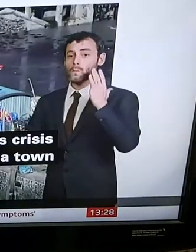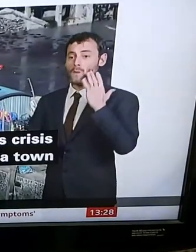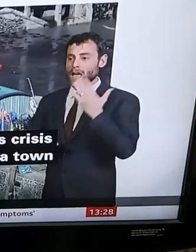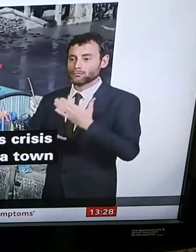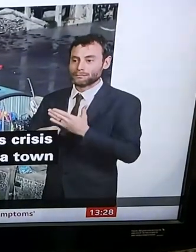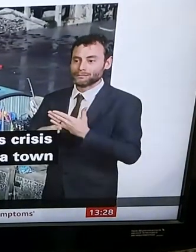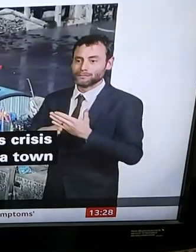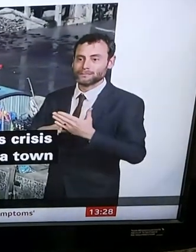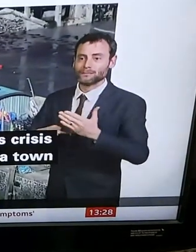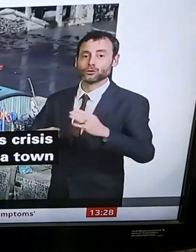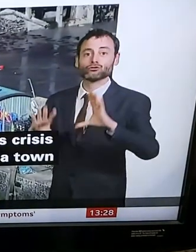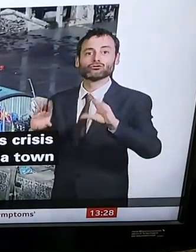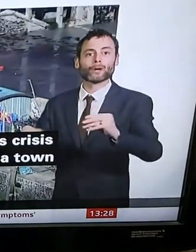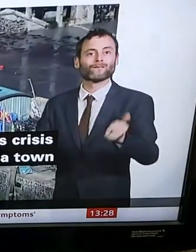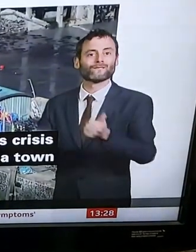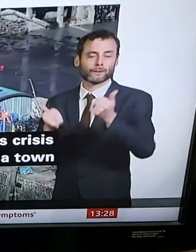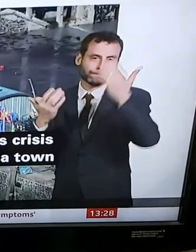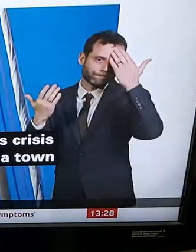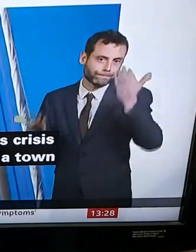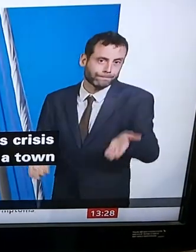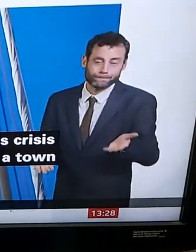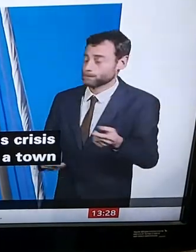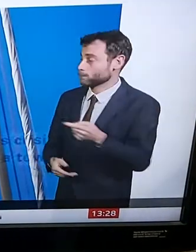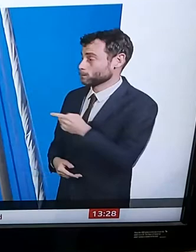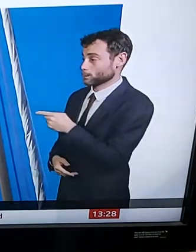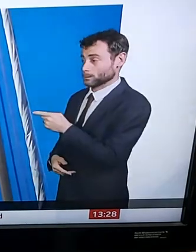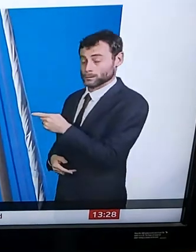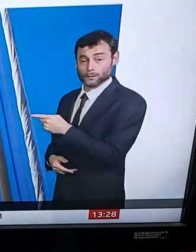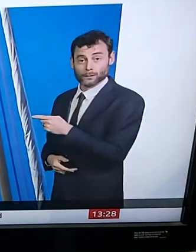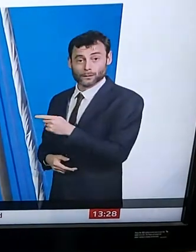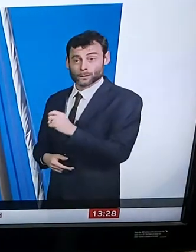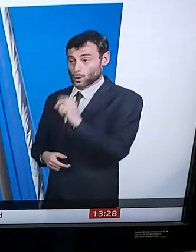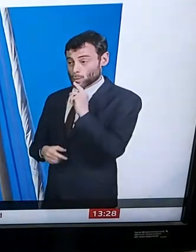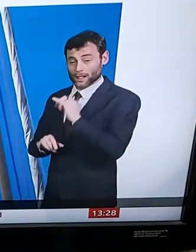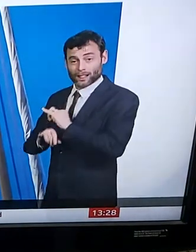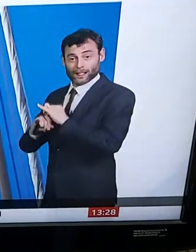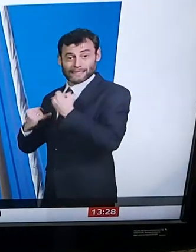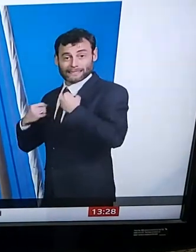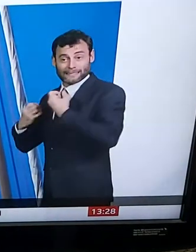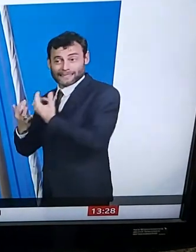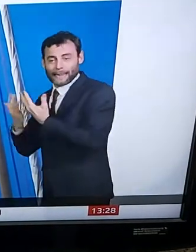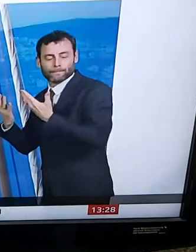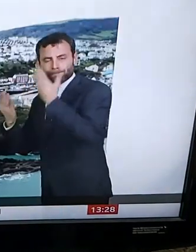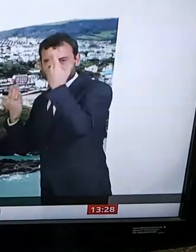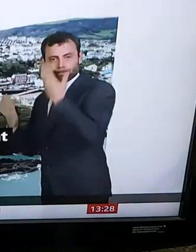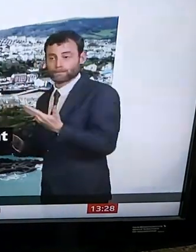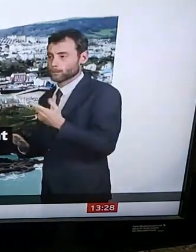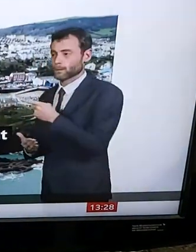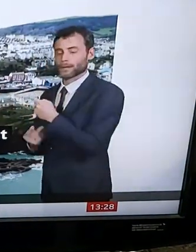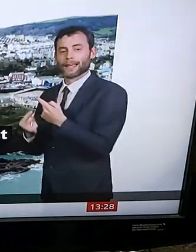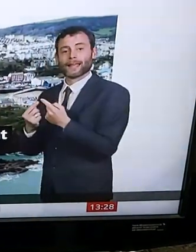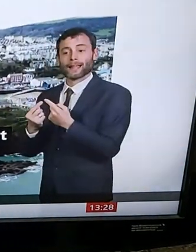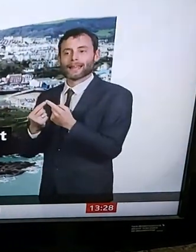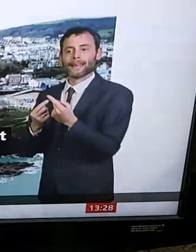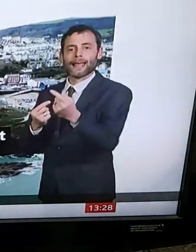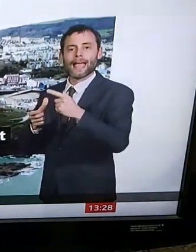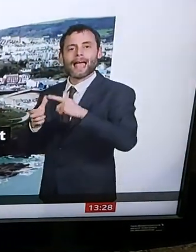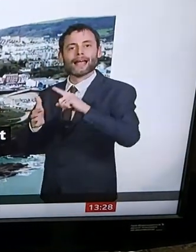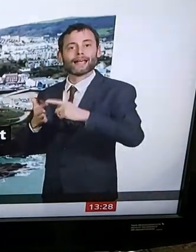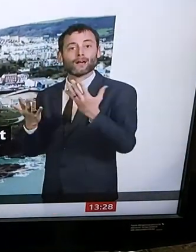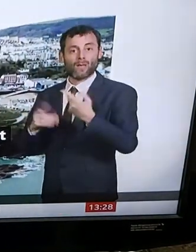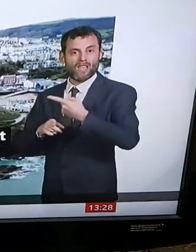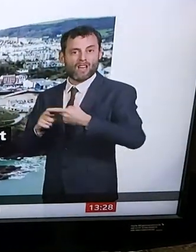go on for or how badly a town like Ilfracombe may be hit. The nearest A&E department is half an hour away.